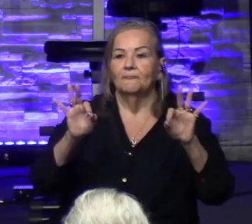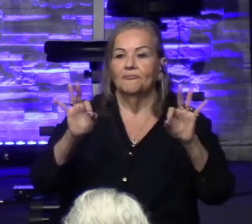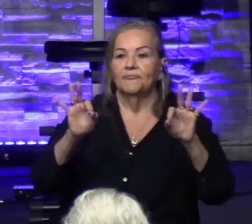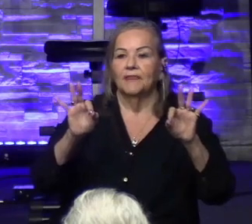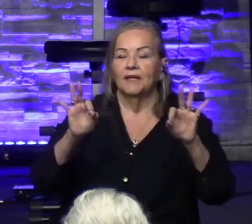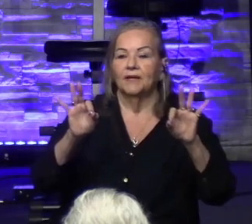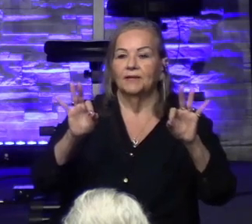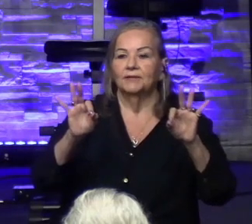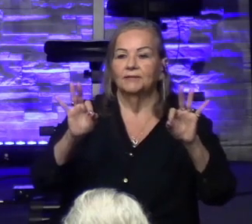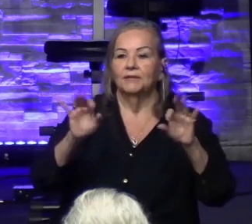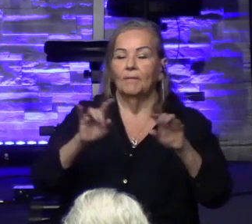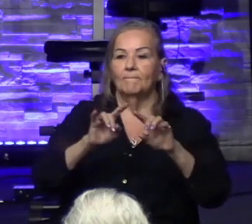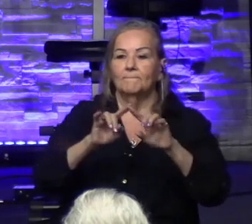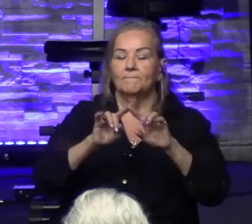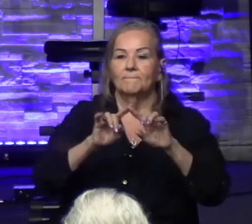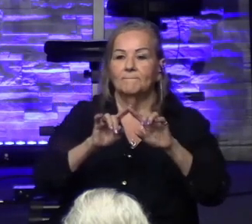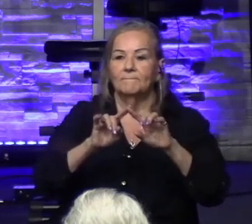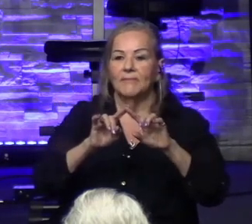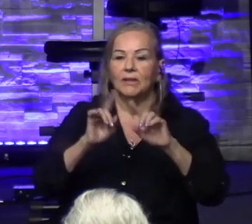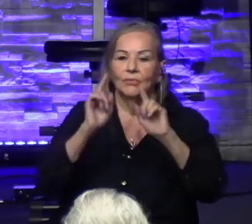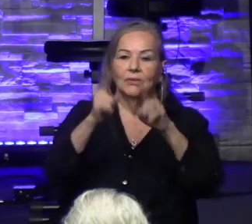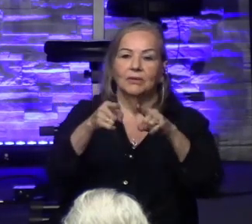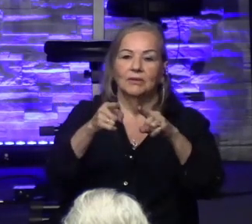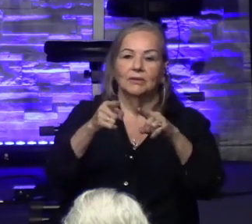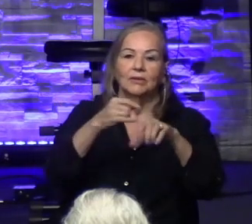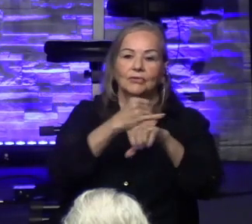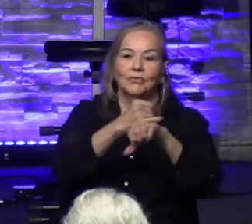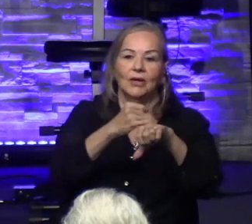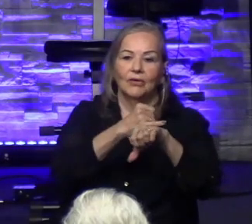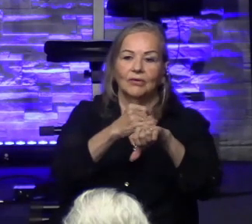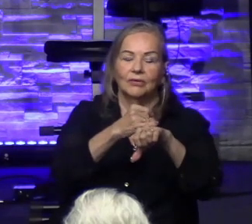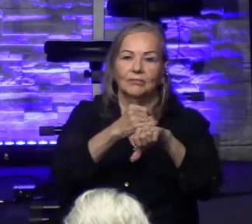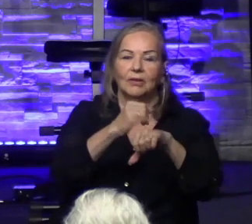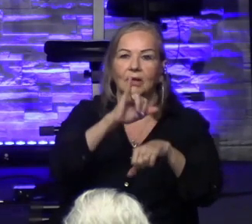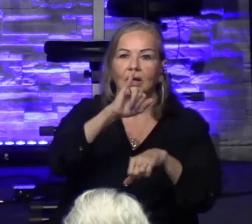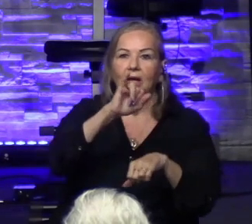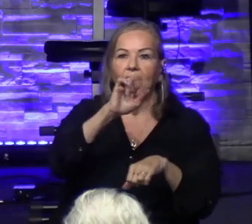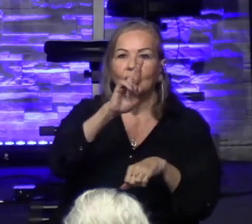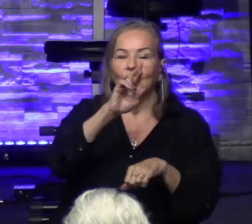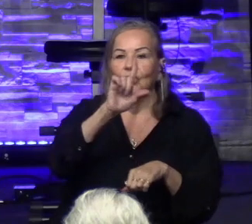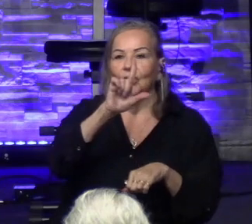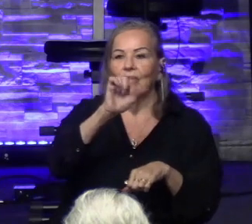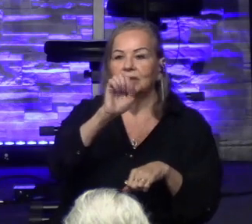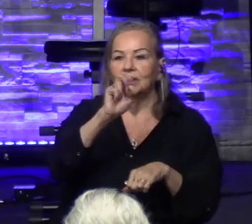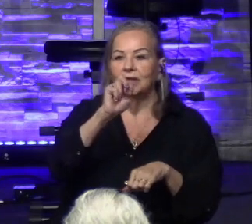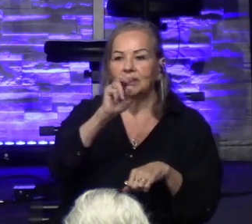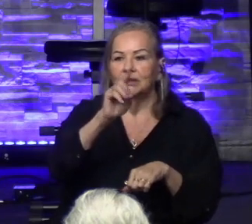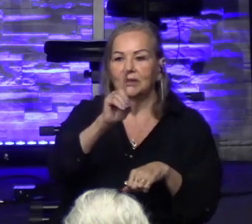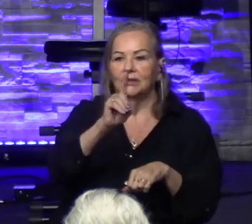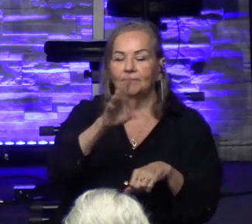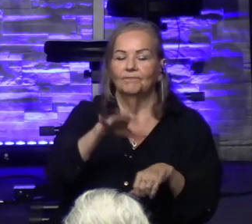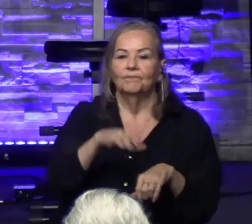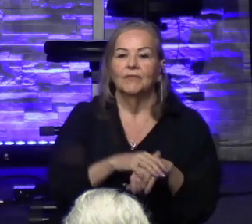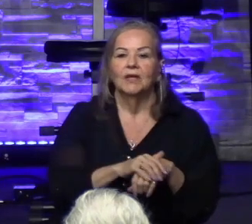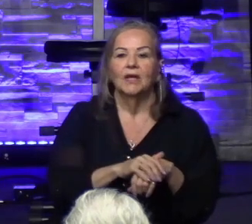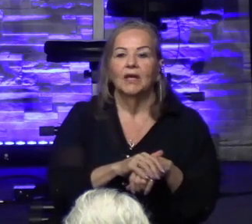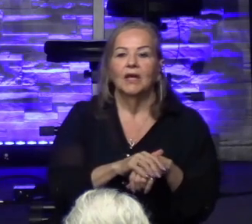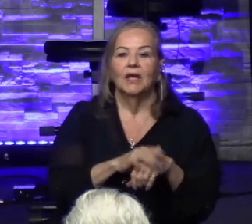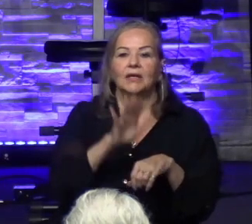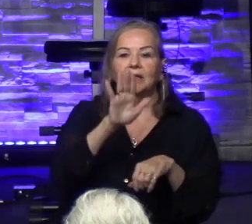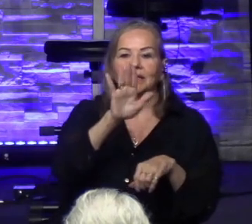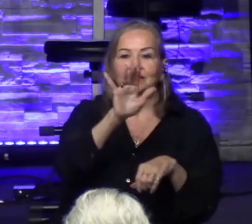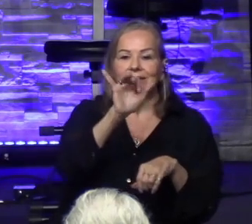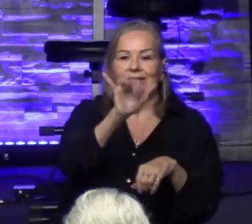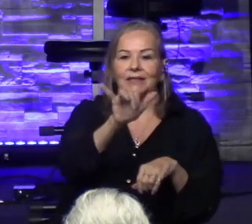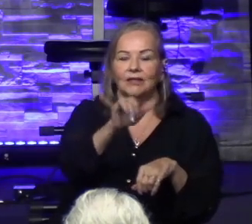there for six years in Ireland. And he came back, and he was freed, and he went to seminary